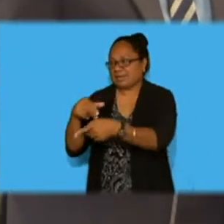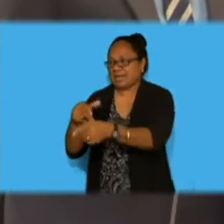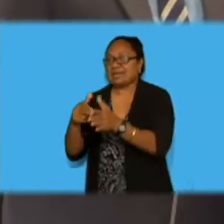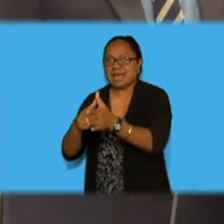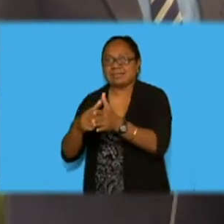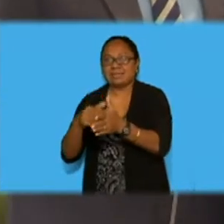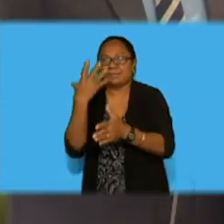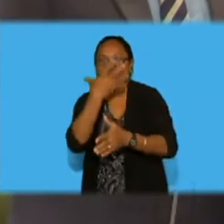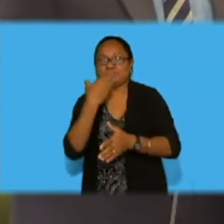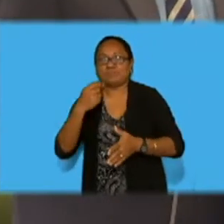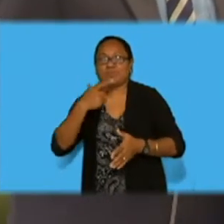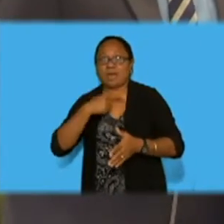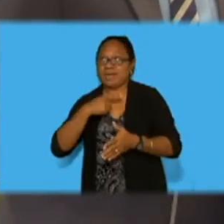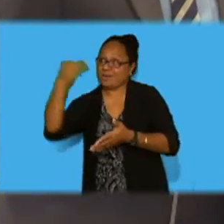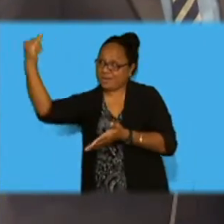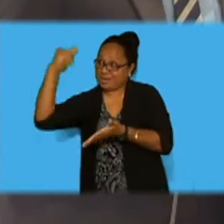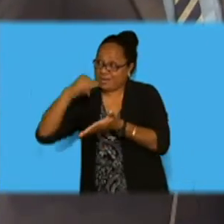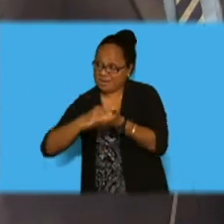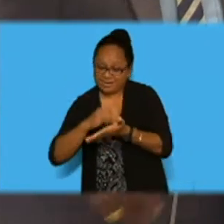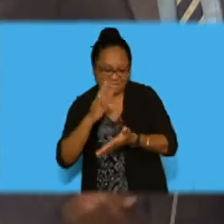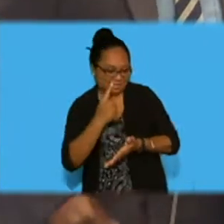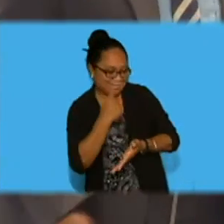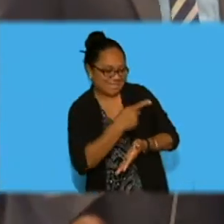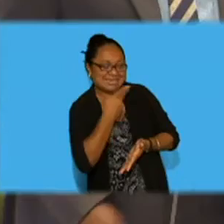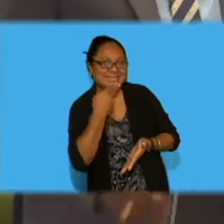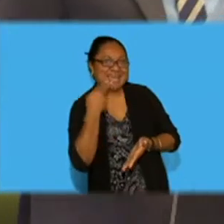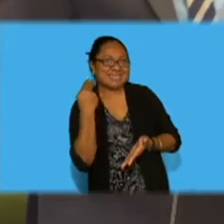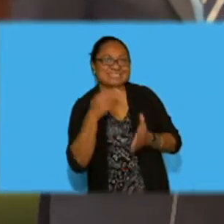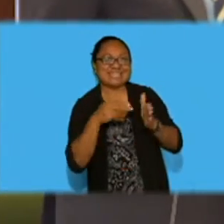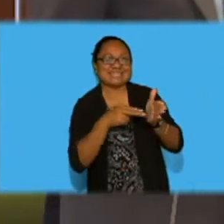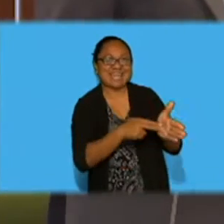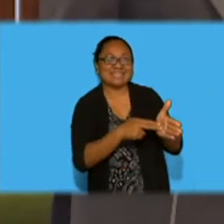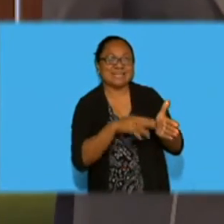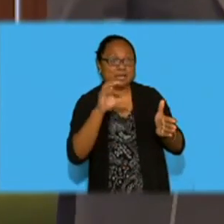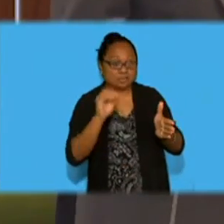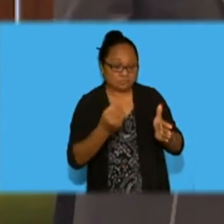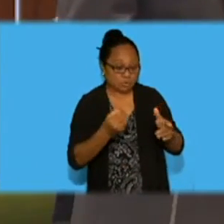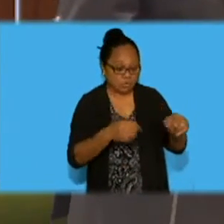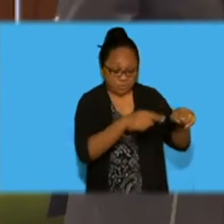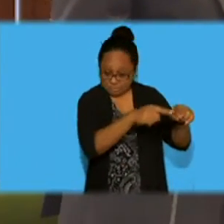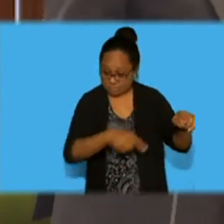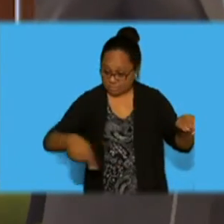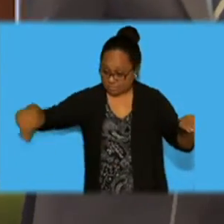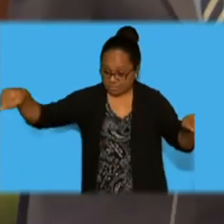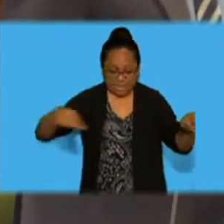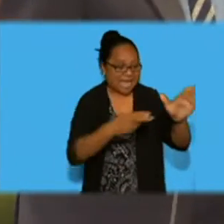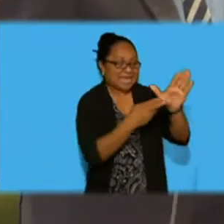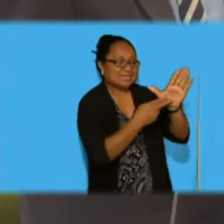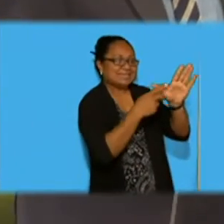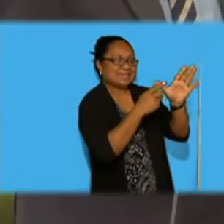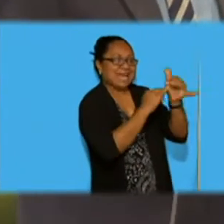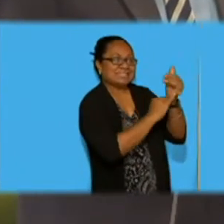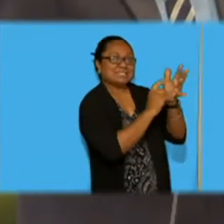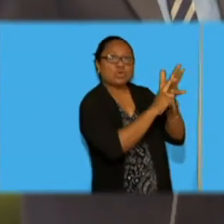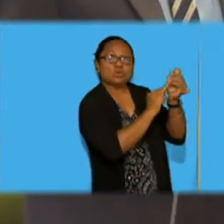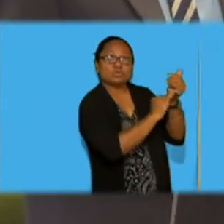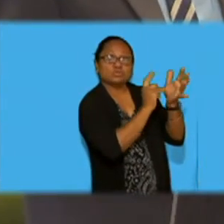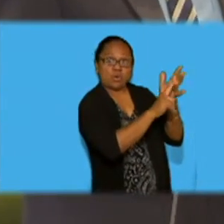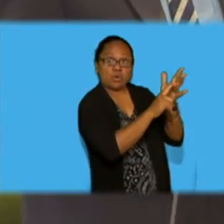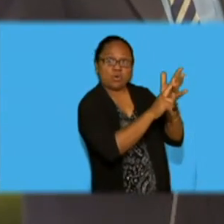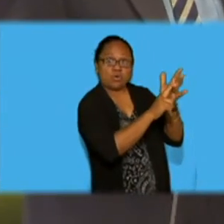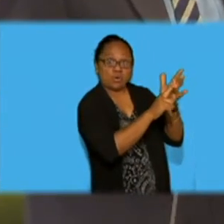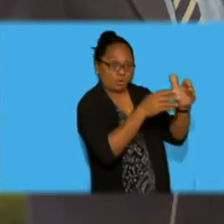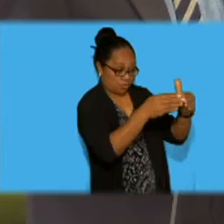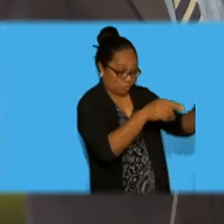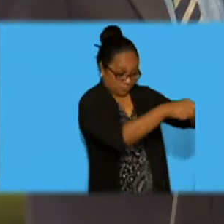Madam Speaker, the project runs from Nandy Airport through the commercial centers of Namaka and